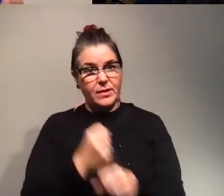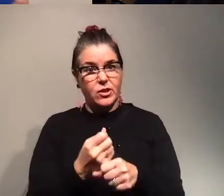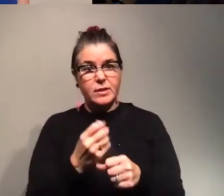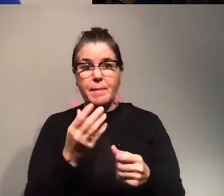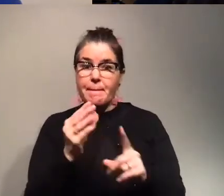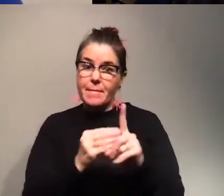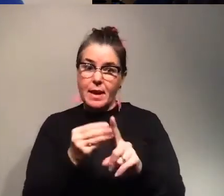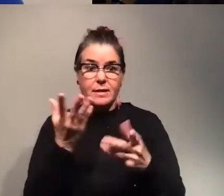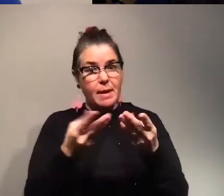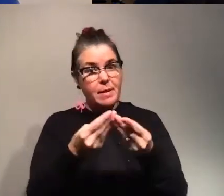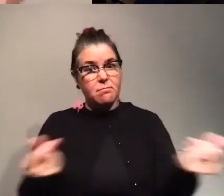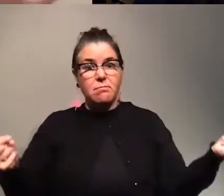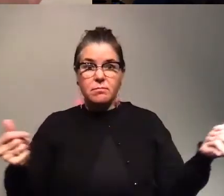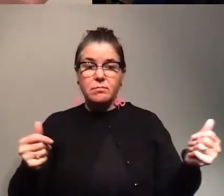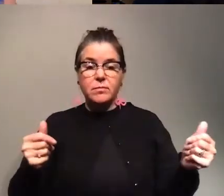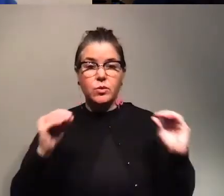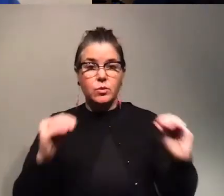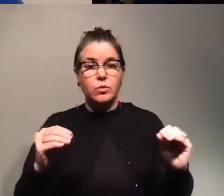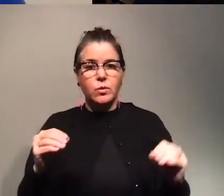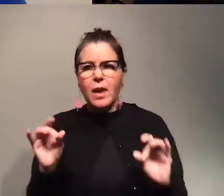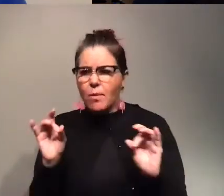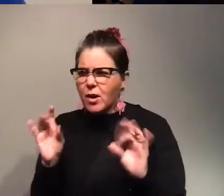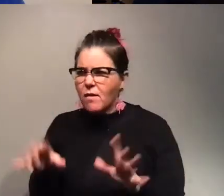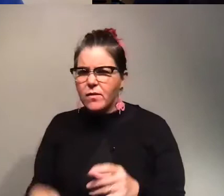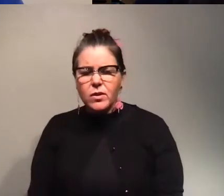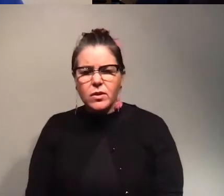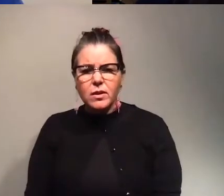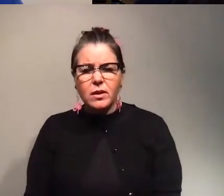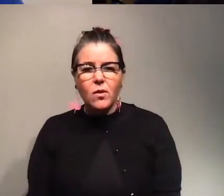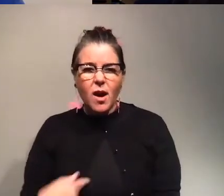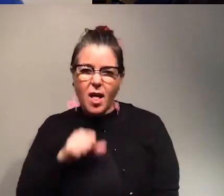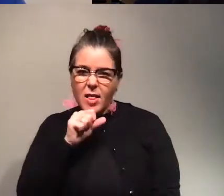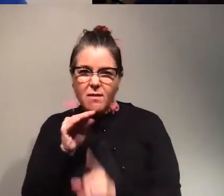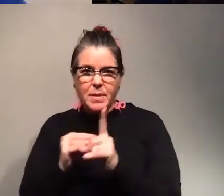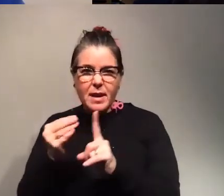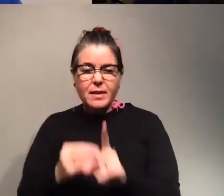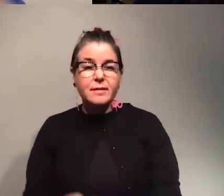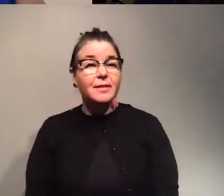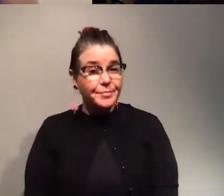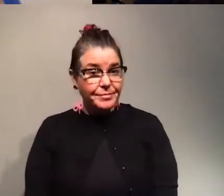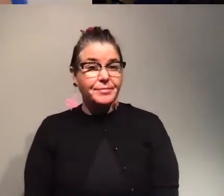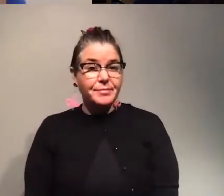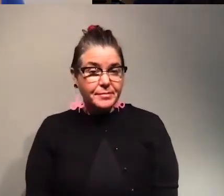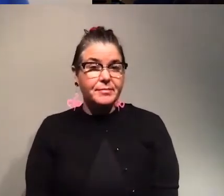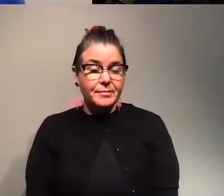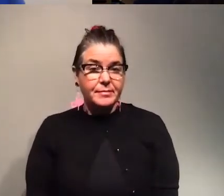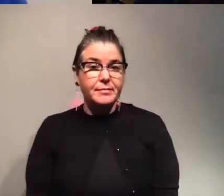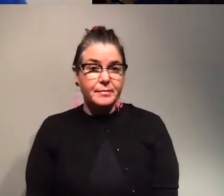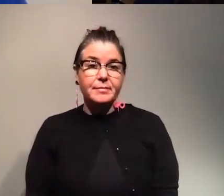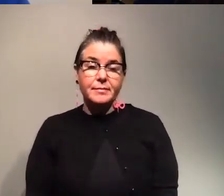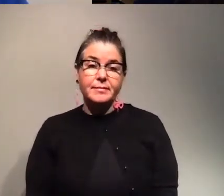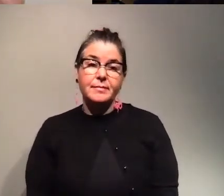that would be terrible because i love bananas yes yes yes that important